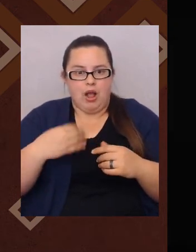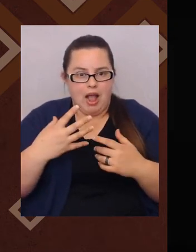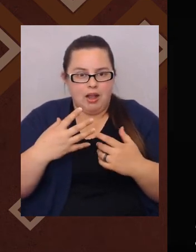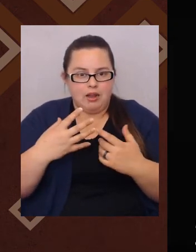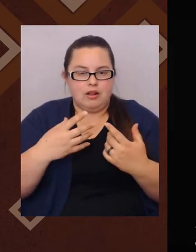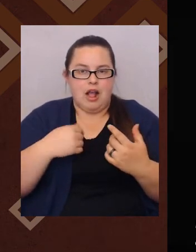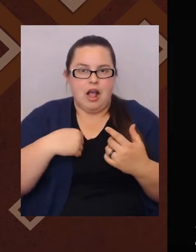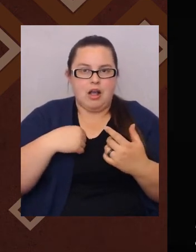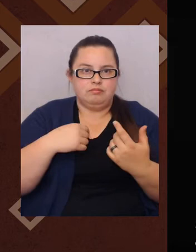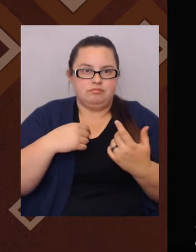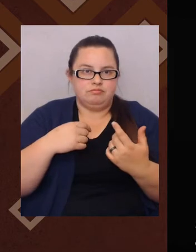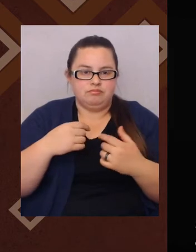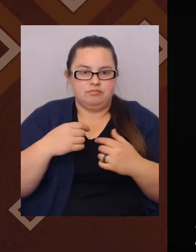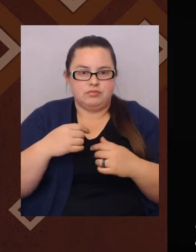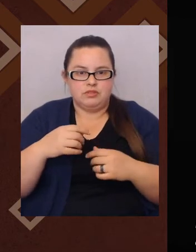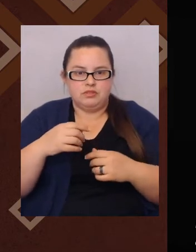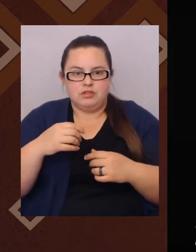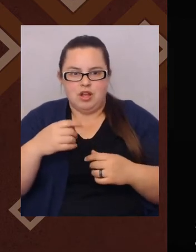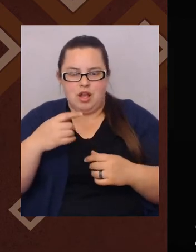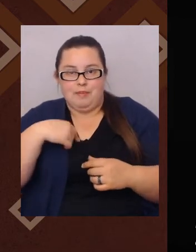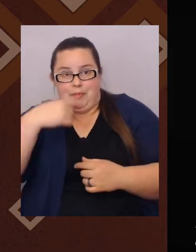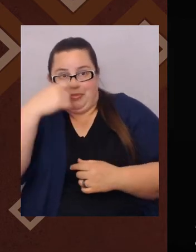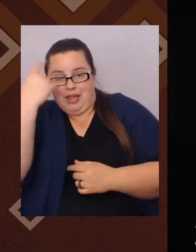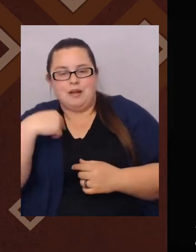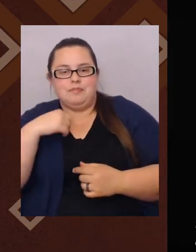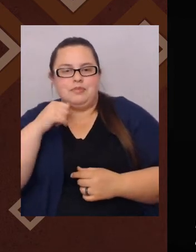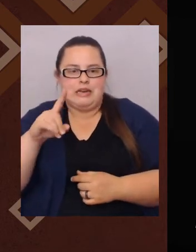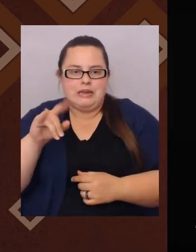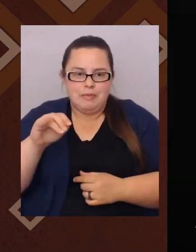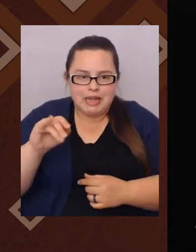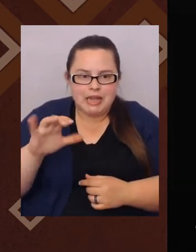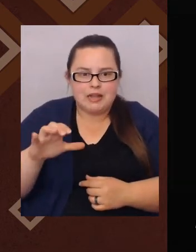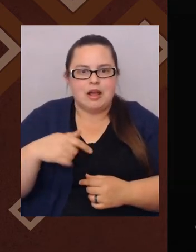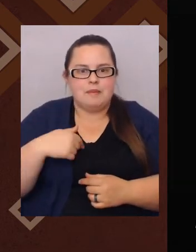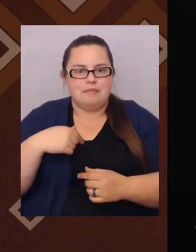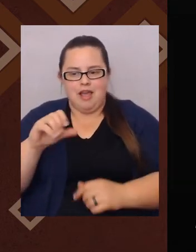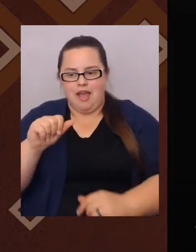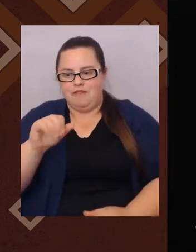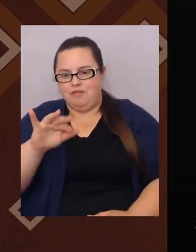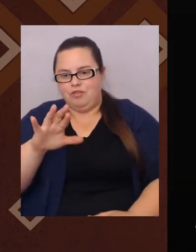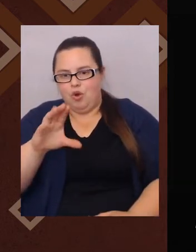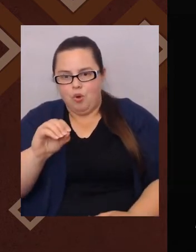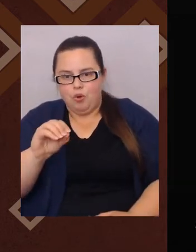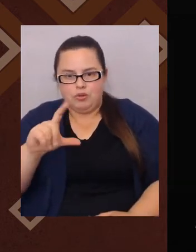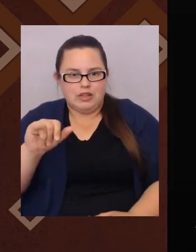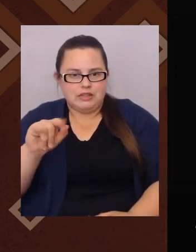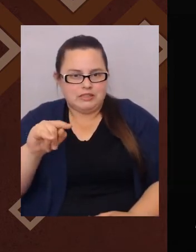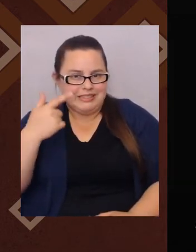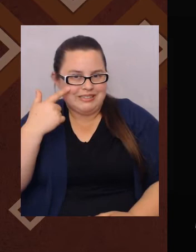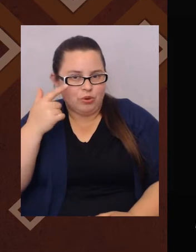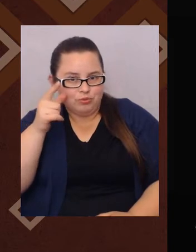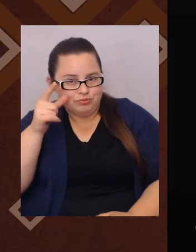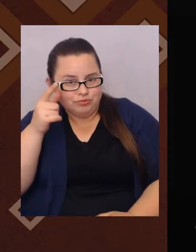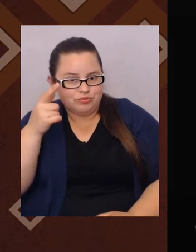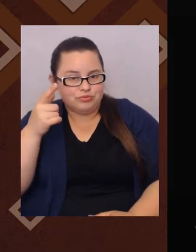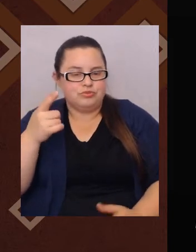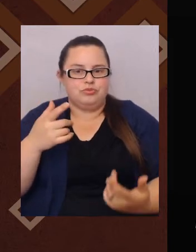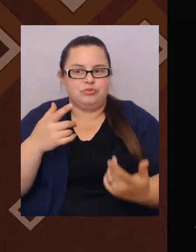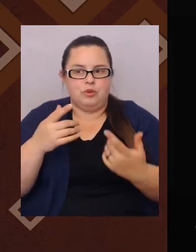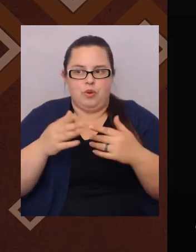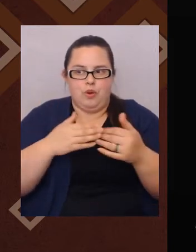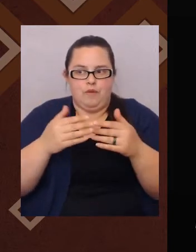In trying to blend in with the culture in America, I gave up a lot of what I